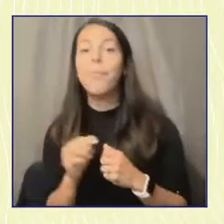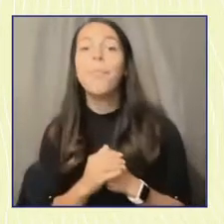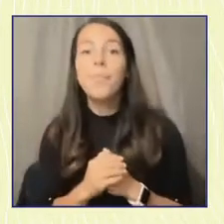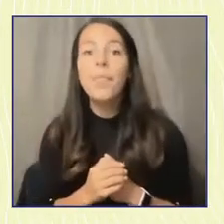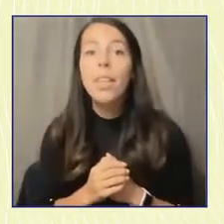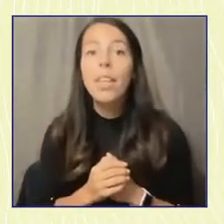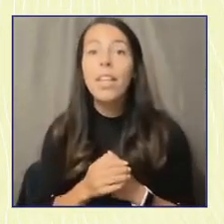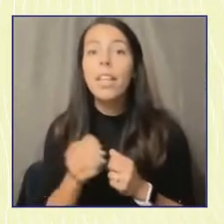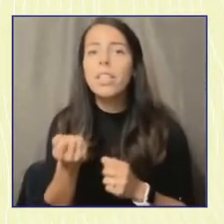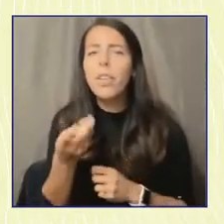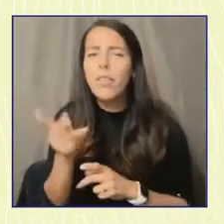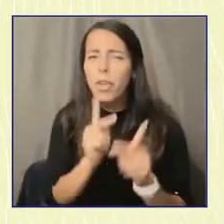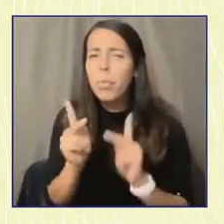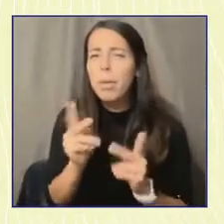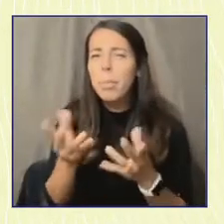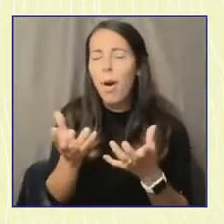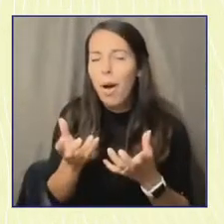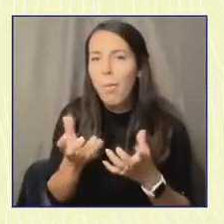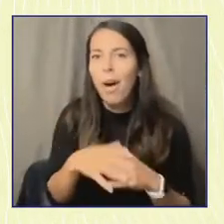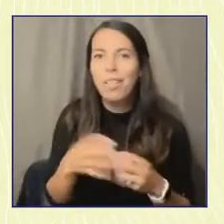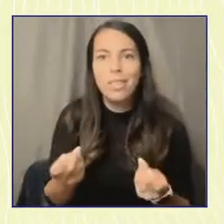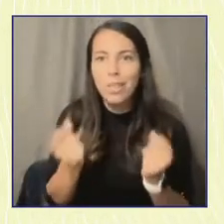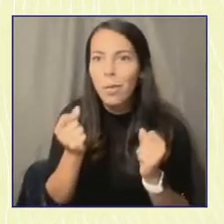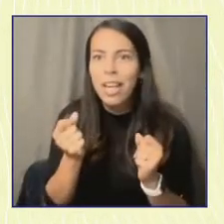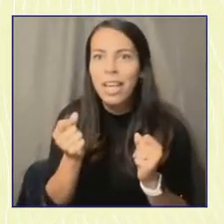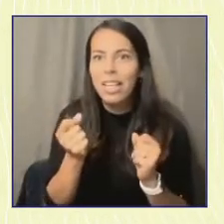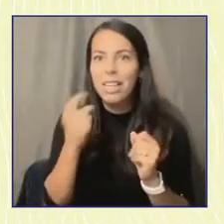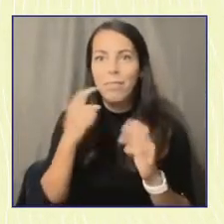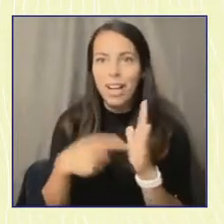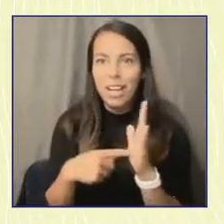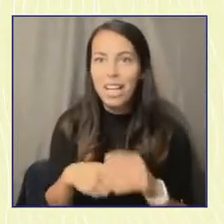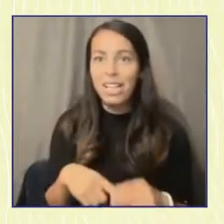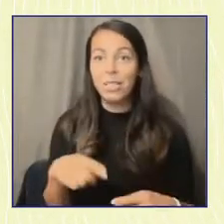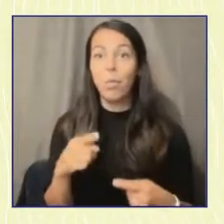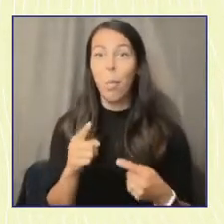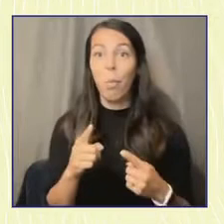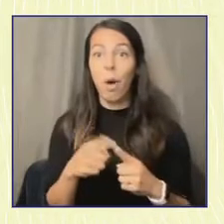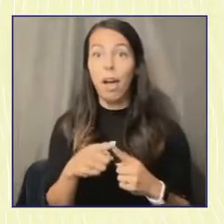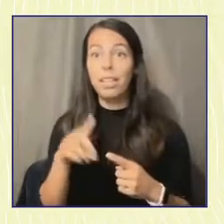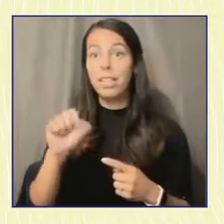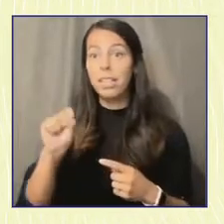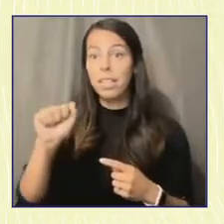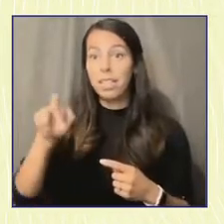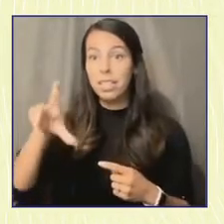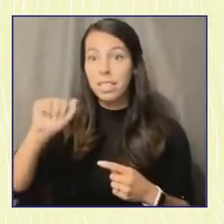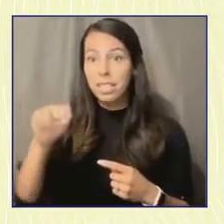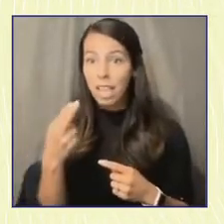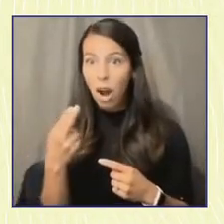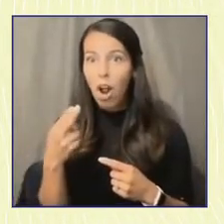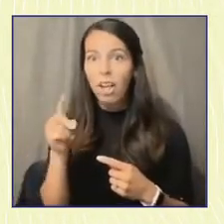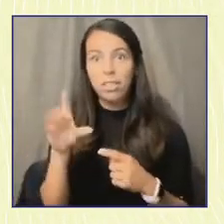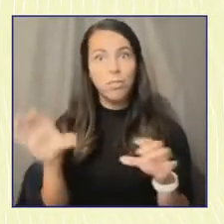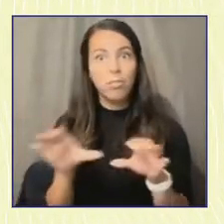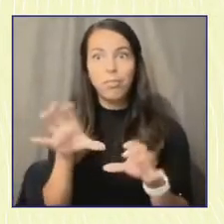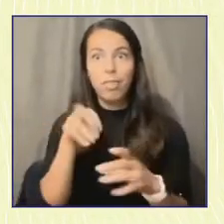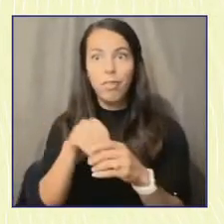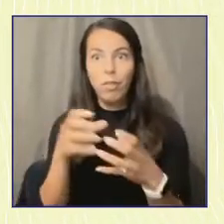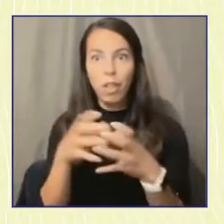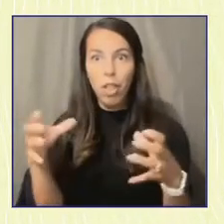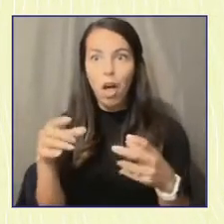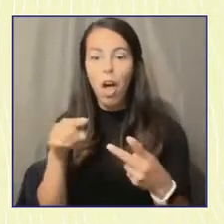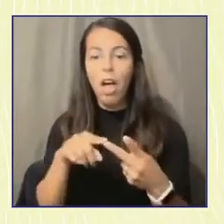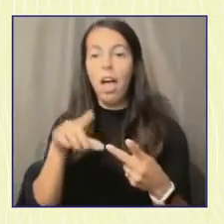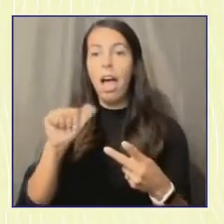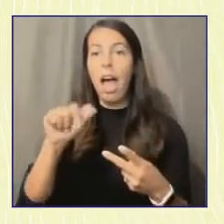people who I just want to very, very quickly point out. One is Sarah Keese, who's behind the scenes doing a lot of stuff right now. Another is Alberto